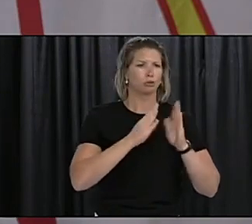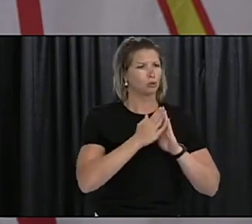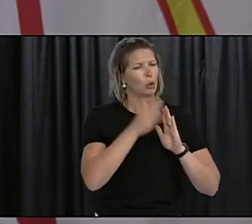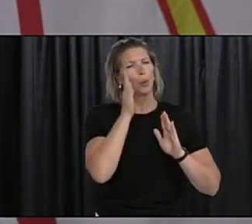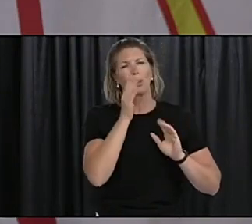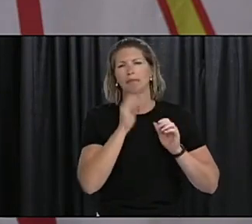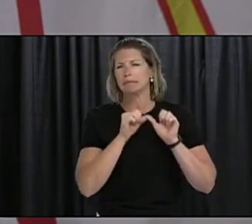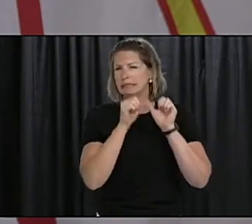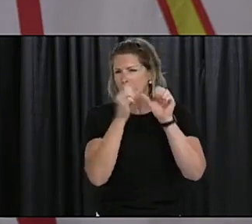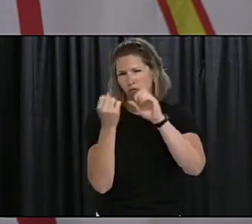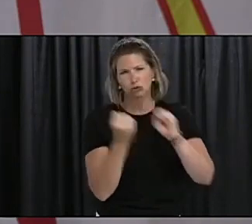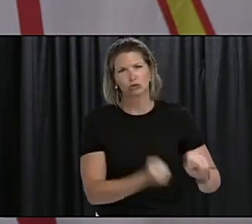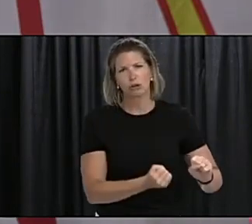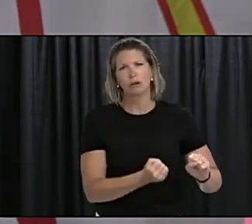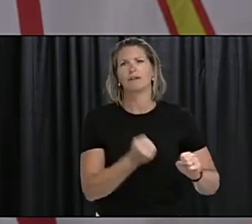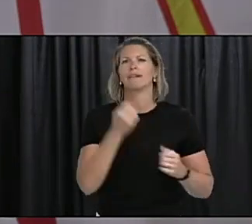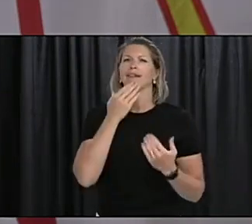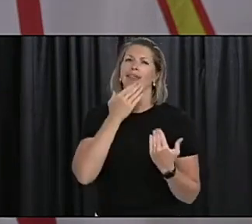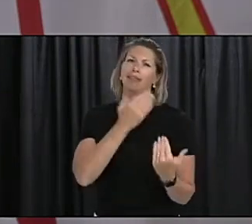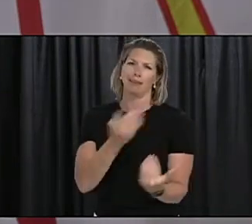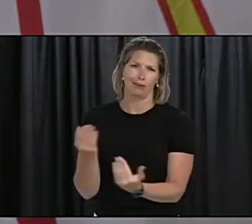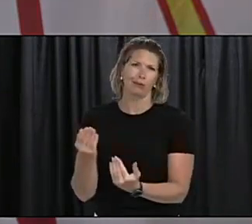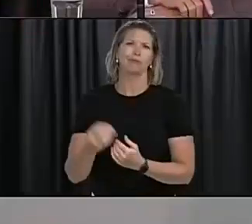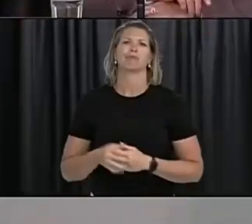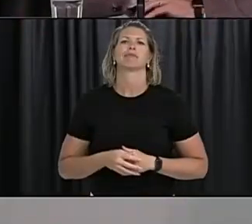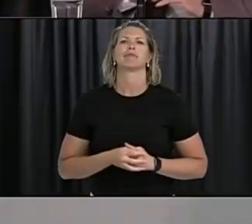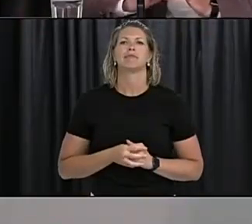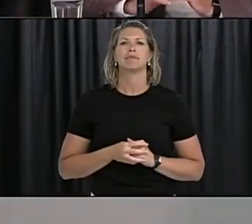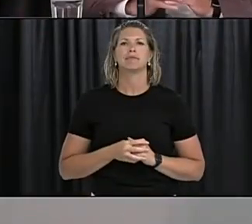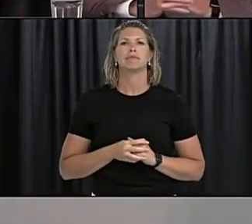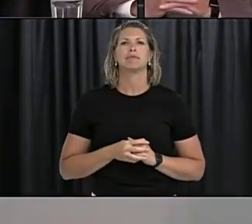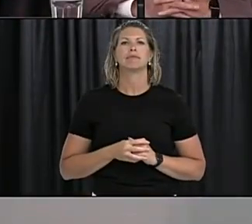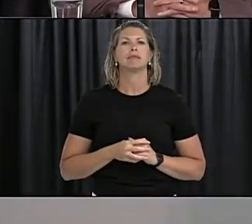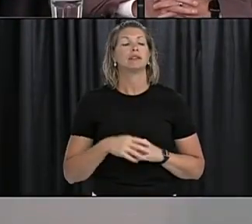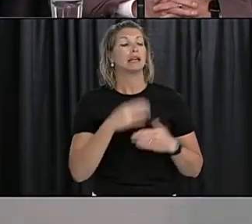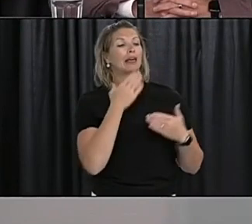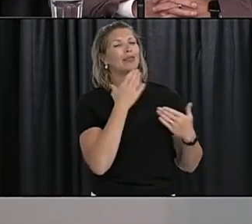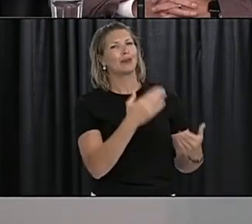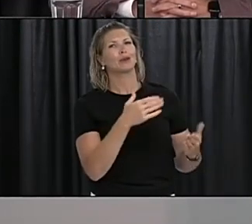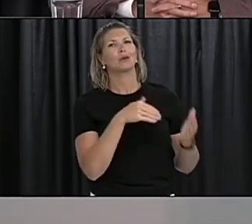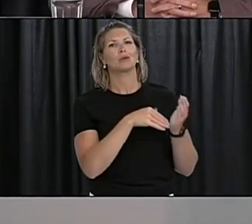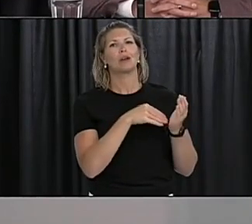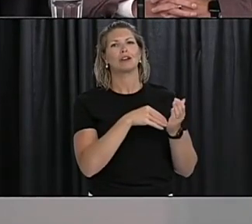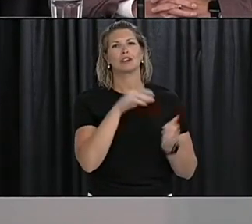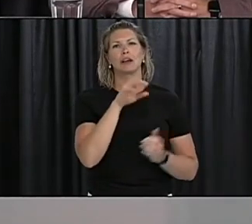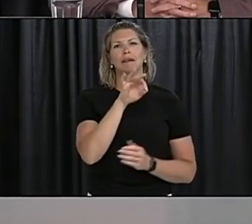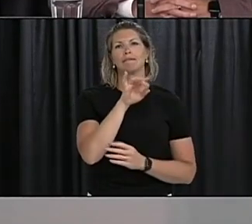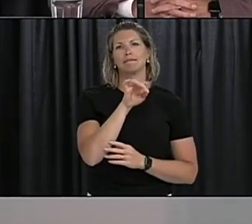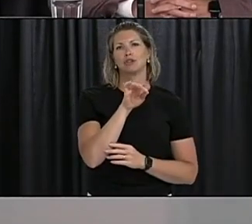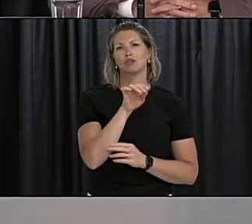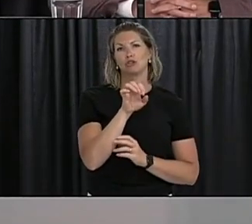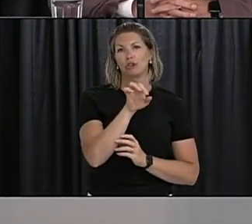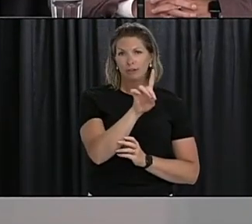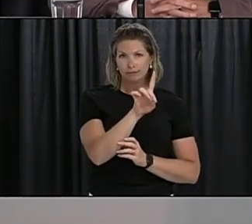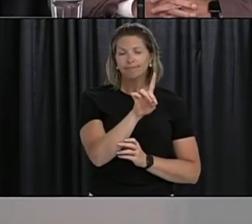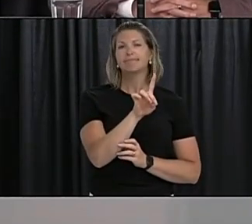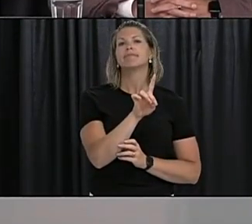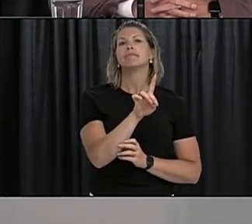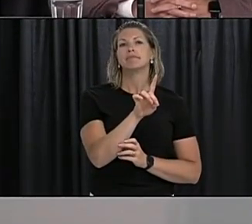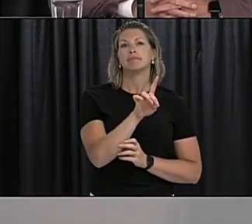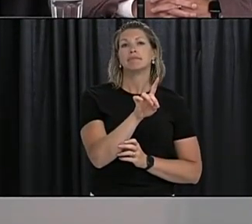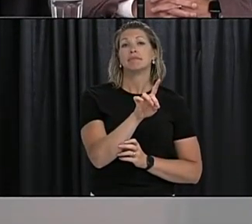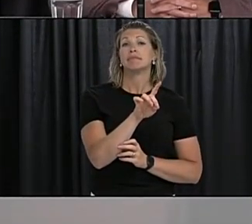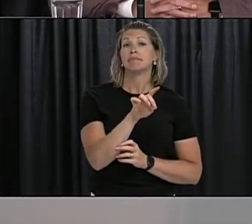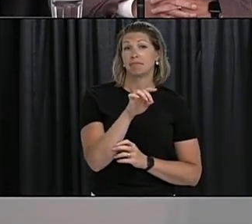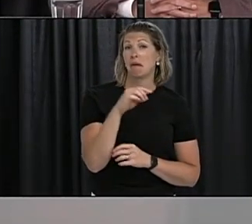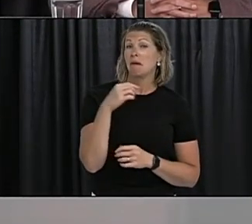it together. Thank you. Well, thank you, Dr. Fitzgerald, and what we've said over the last